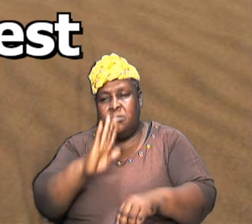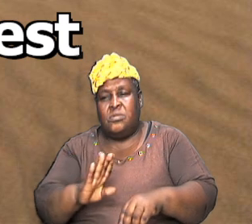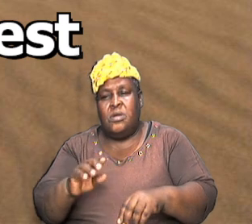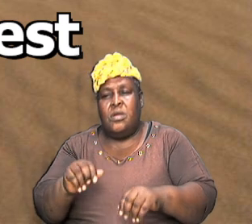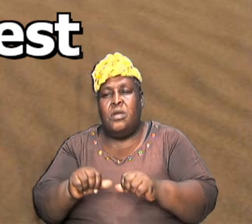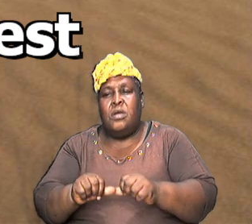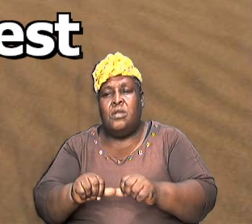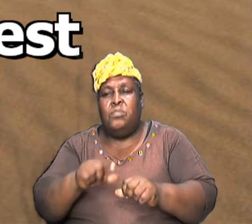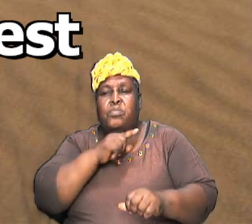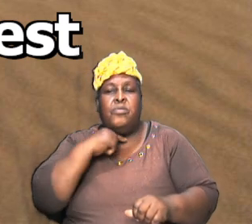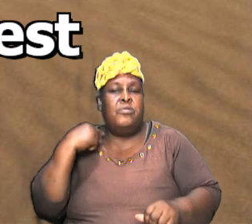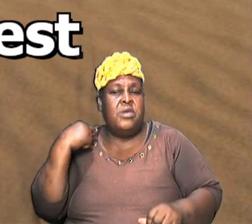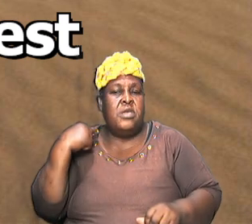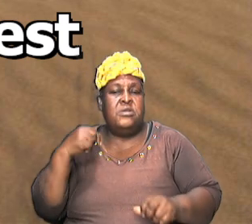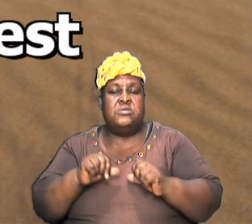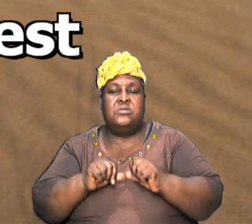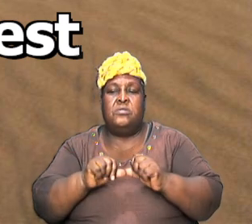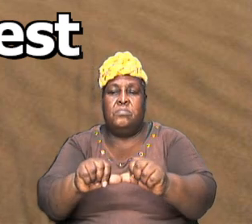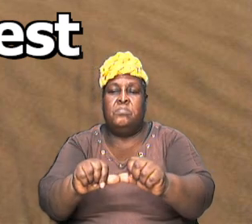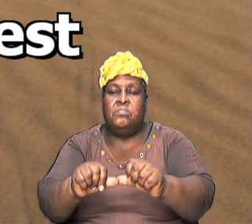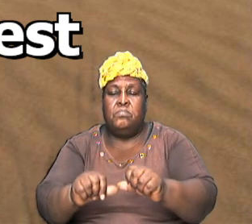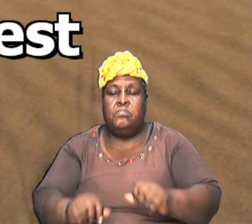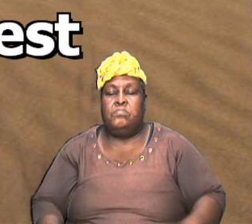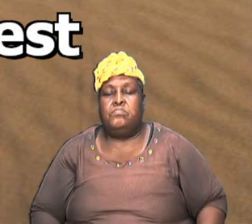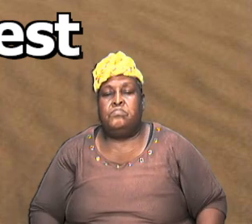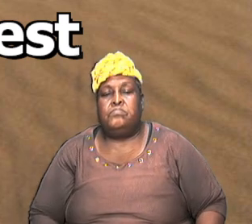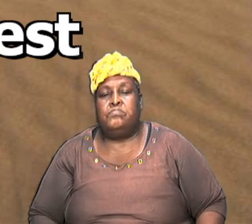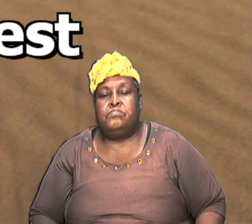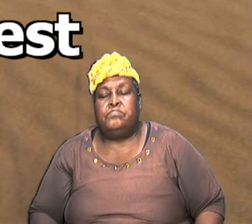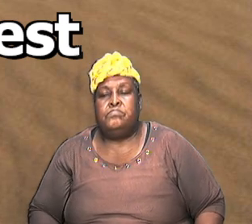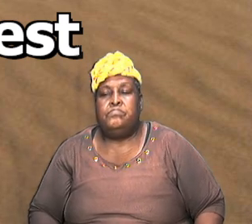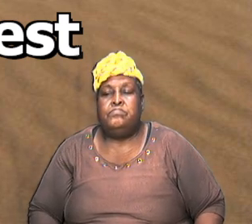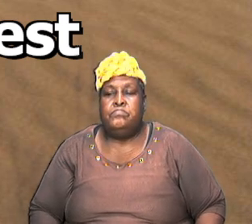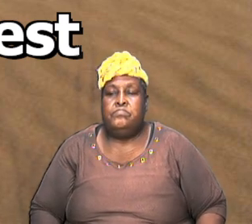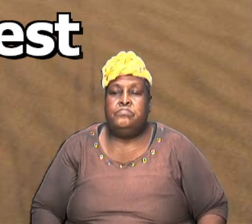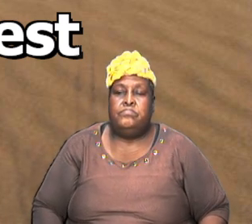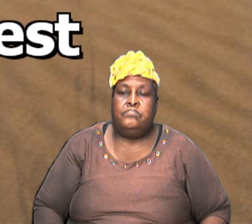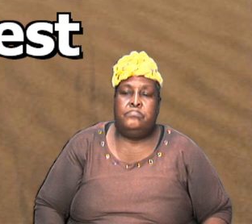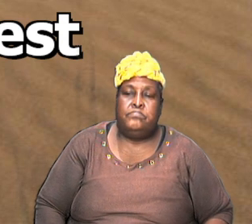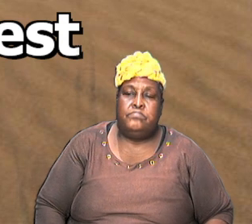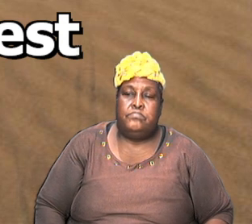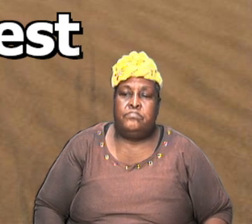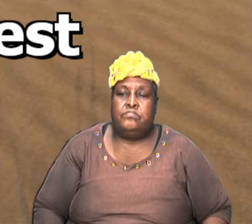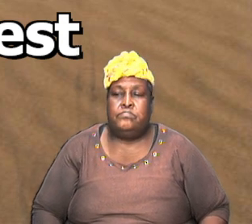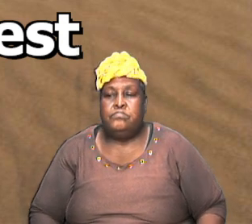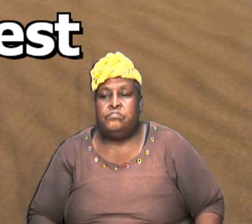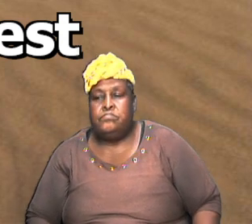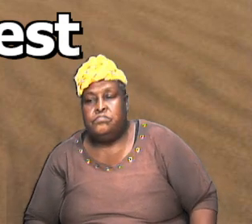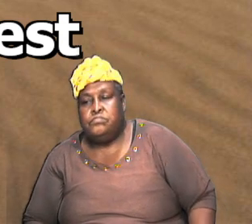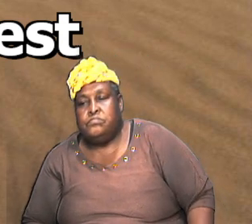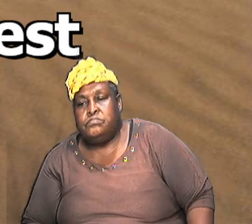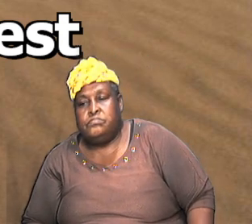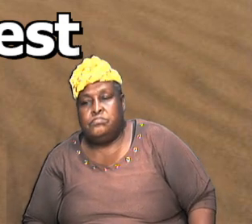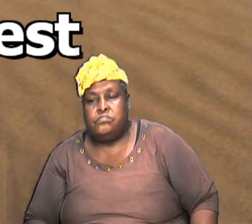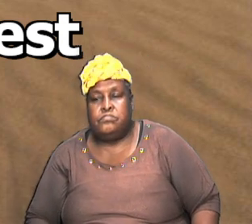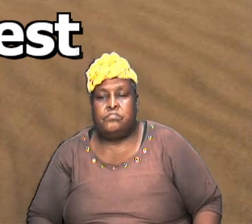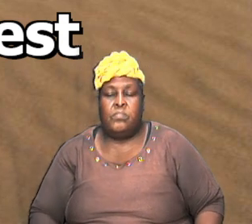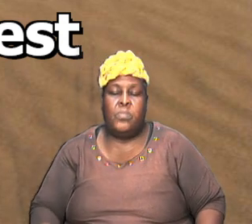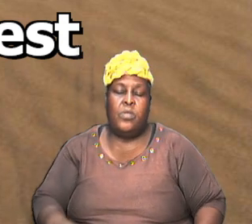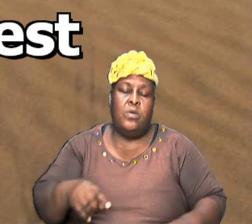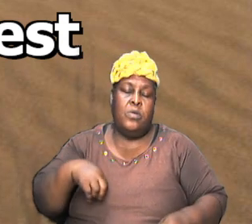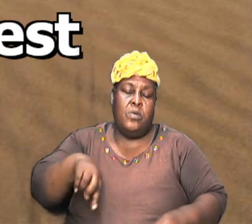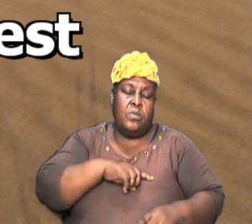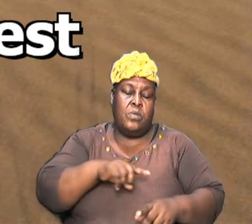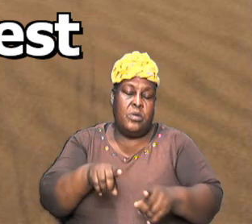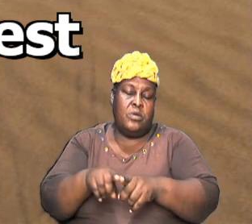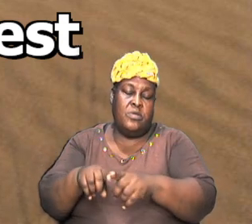abided a priest continually alright so we also have